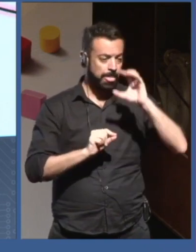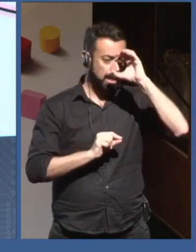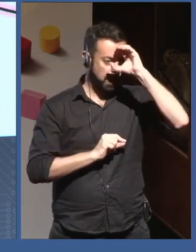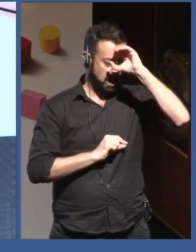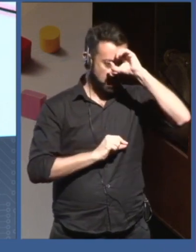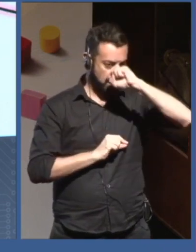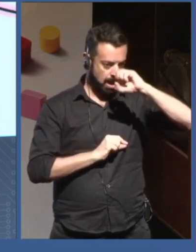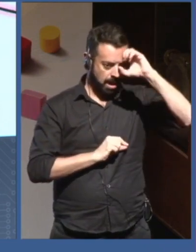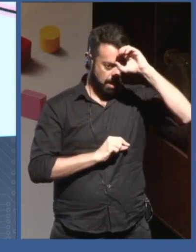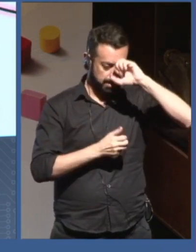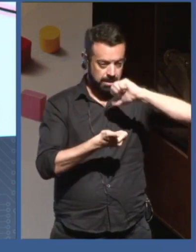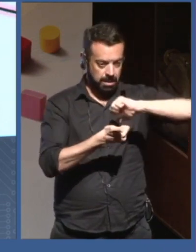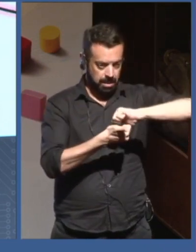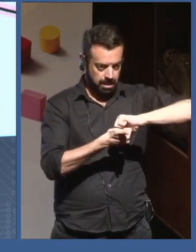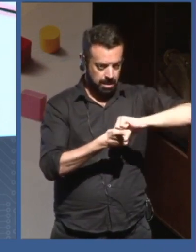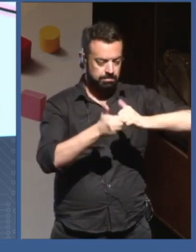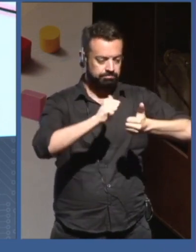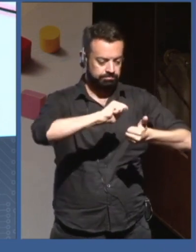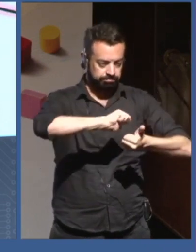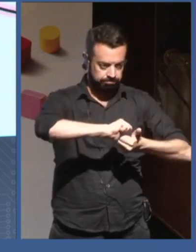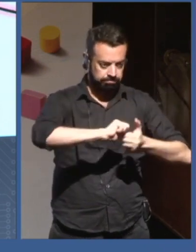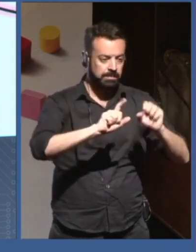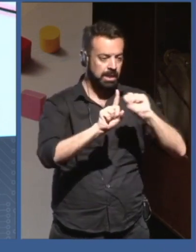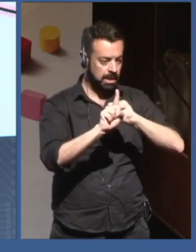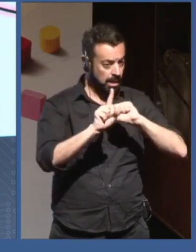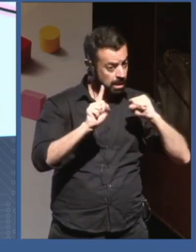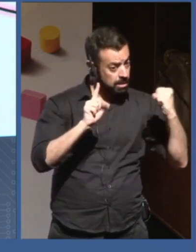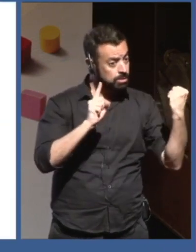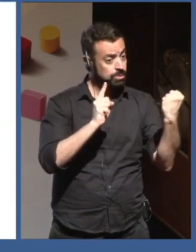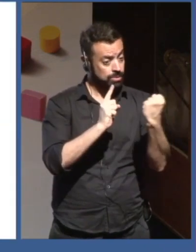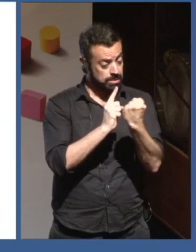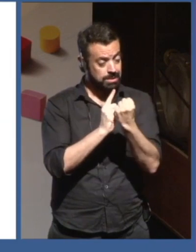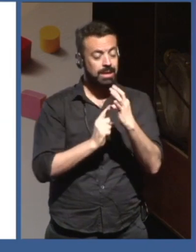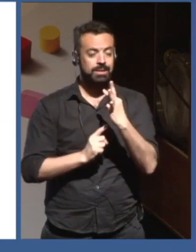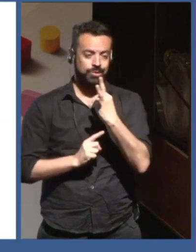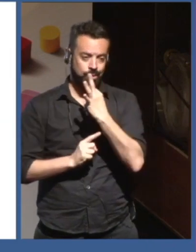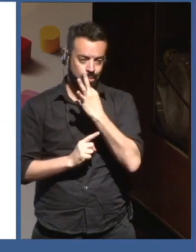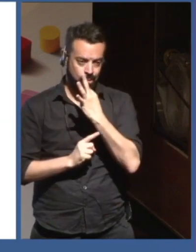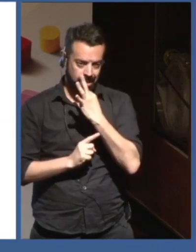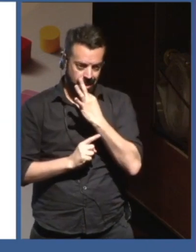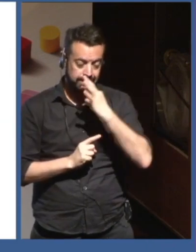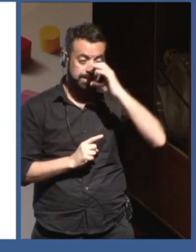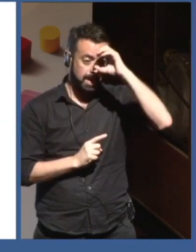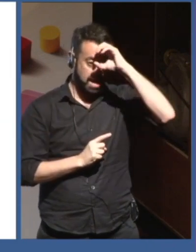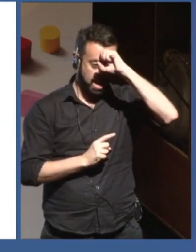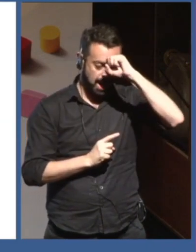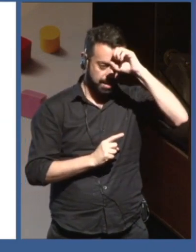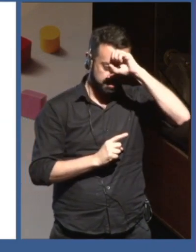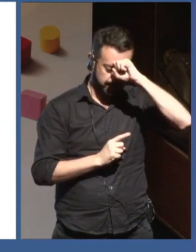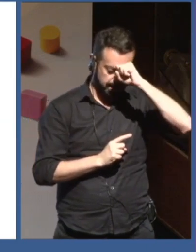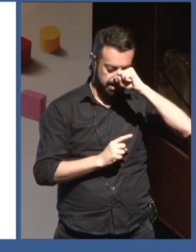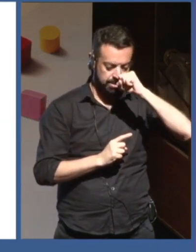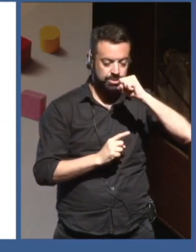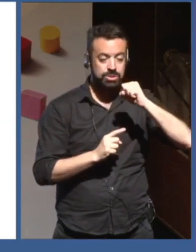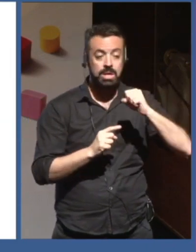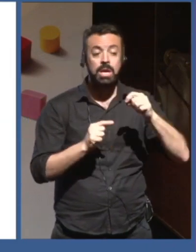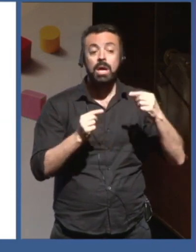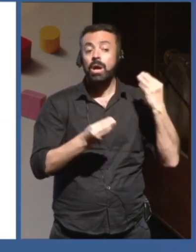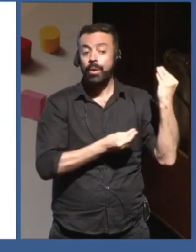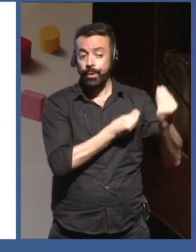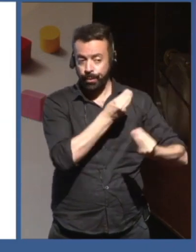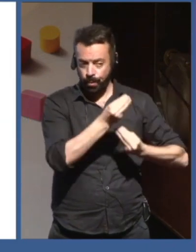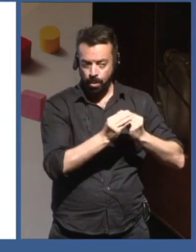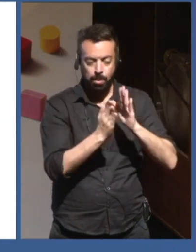So, it is a society that is able to adjust, that understands what is causing civil war, for instance,